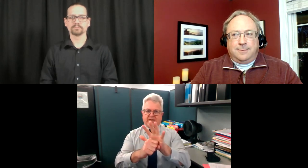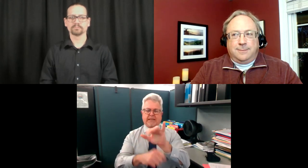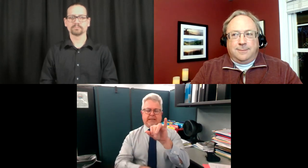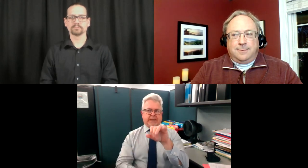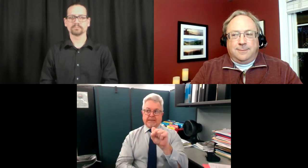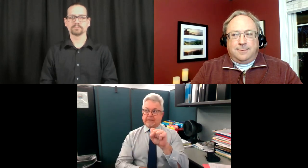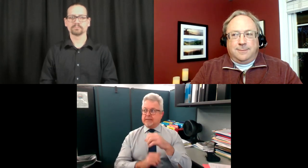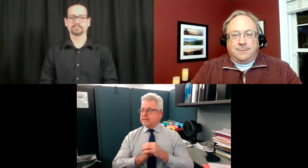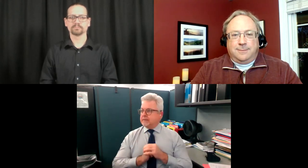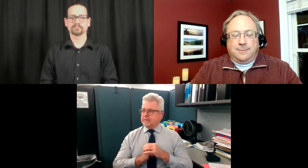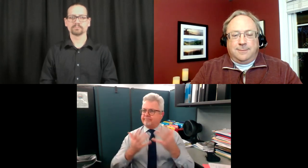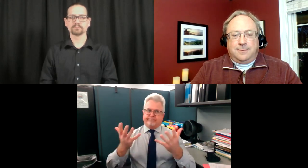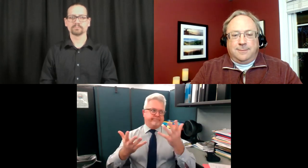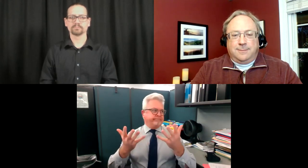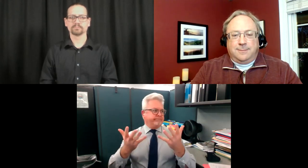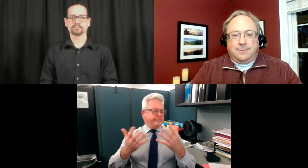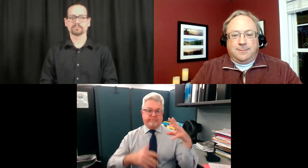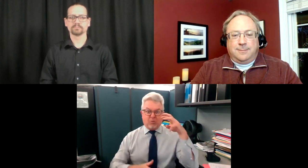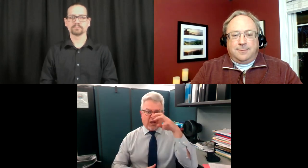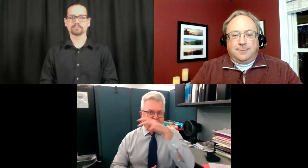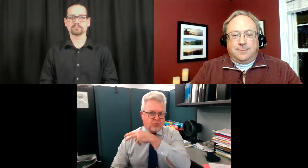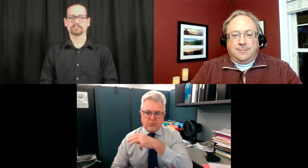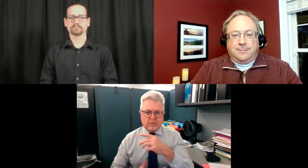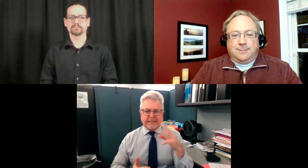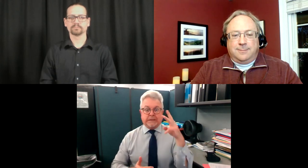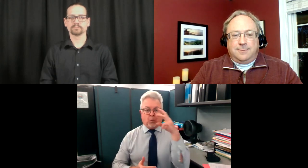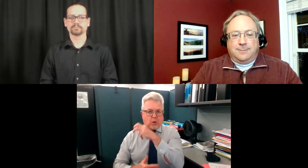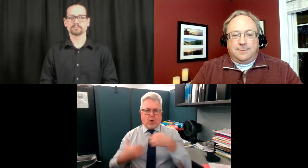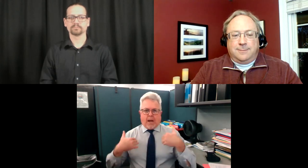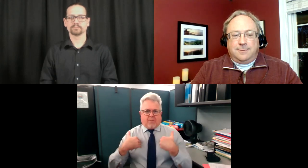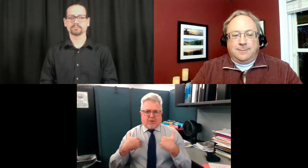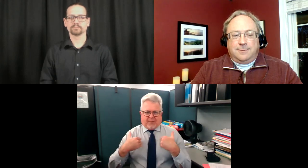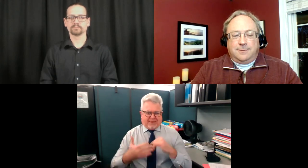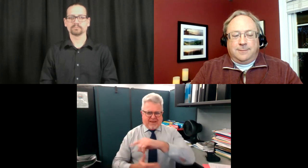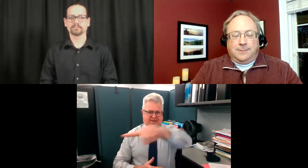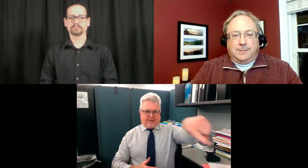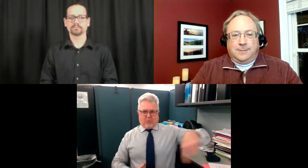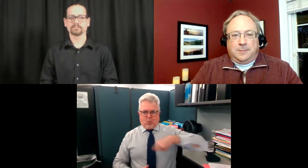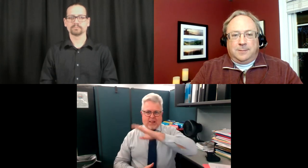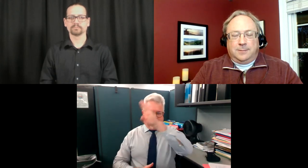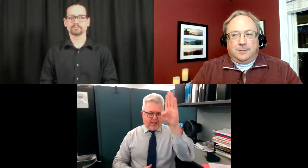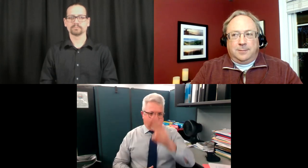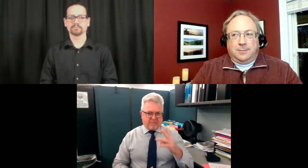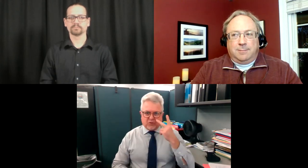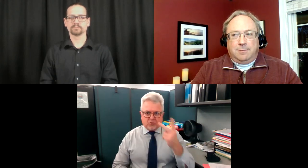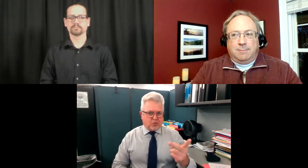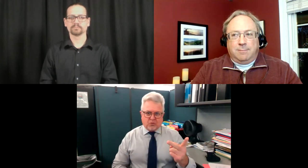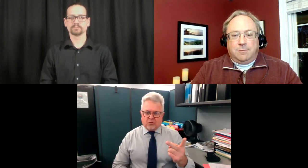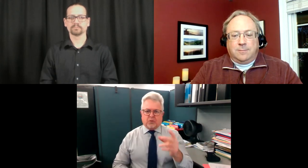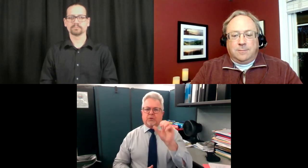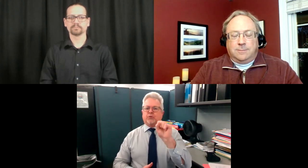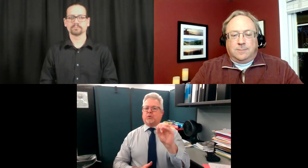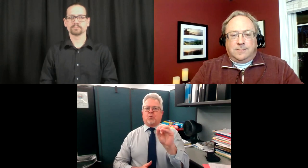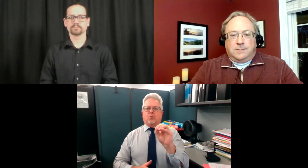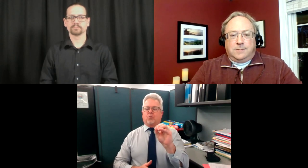basis okay because covet is moving rapidly and you know it's just one of those weird viruses that mutates and